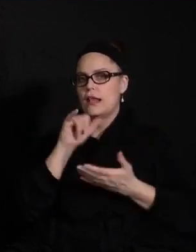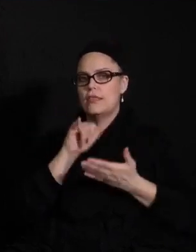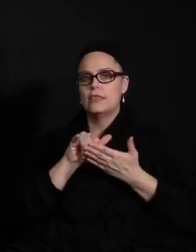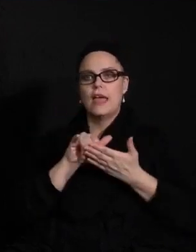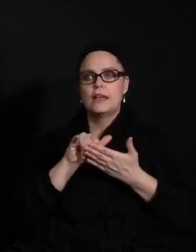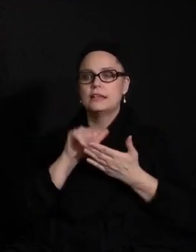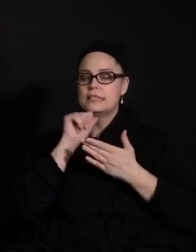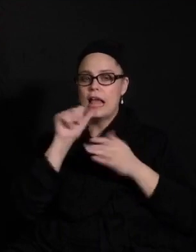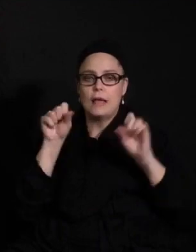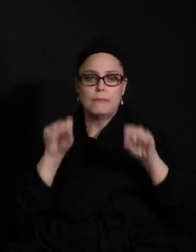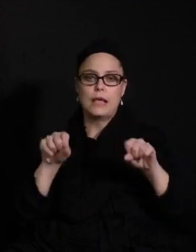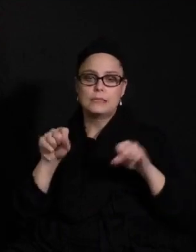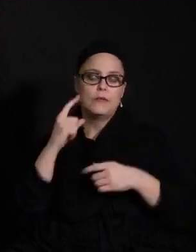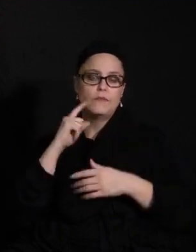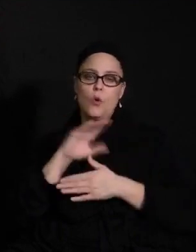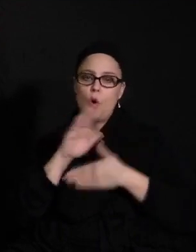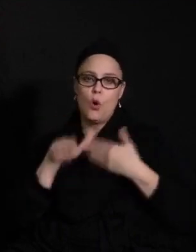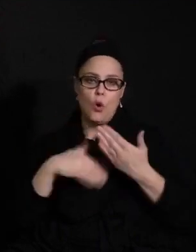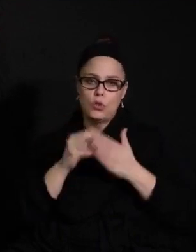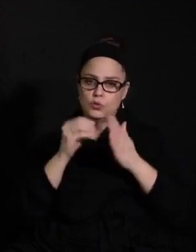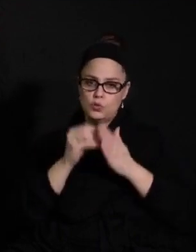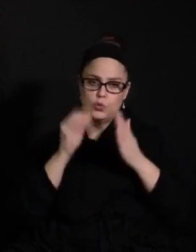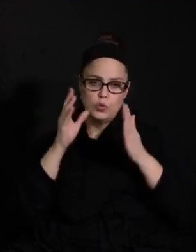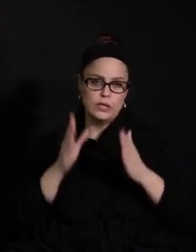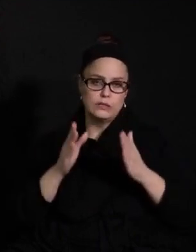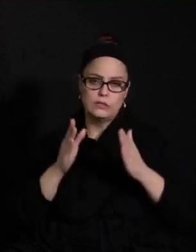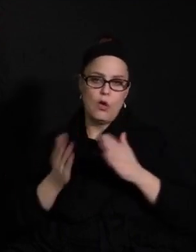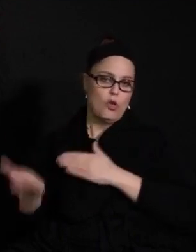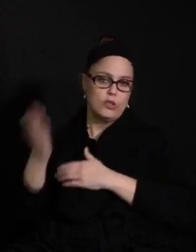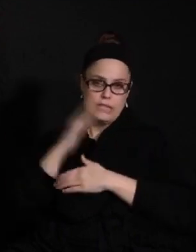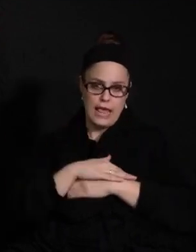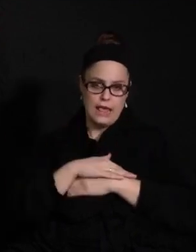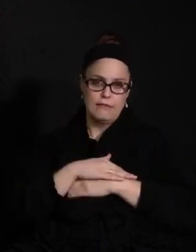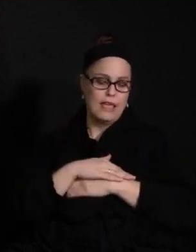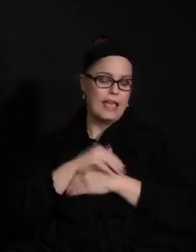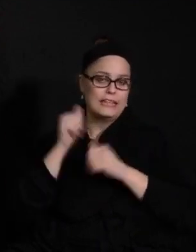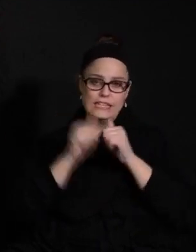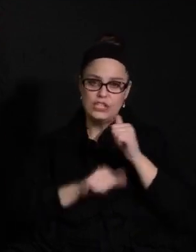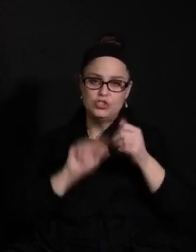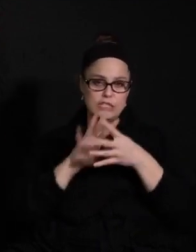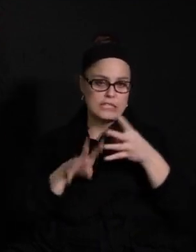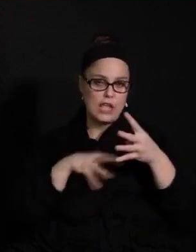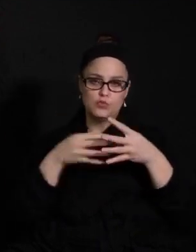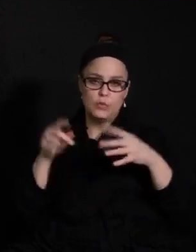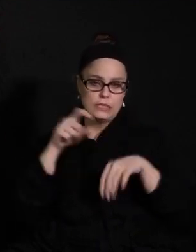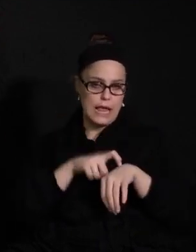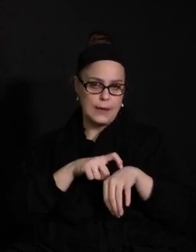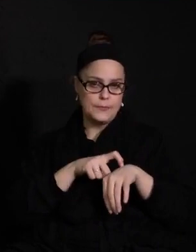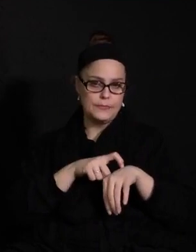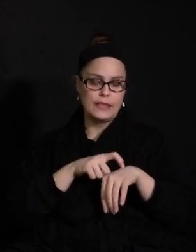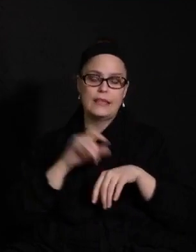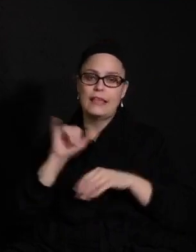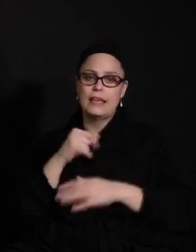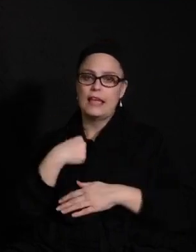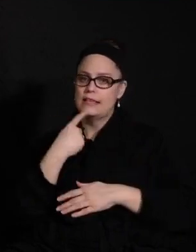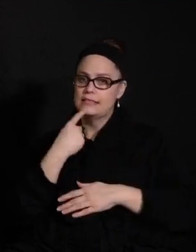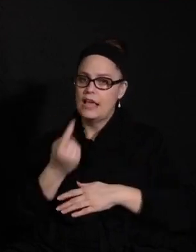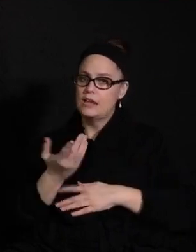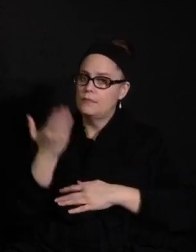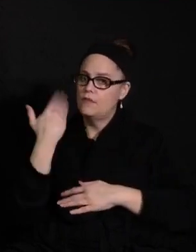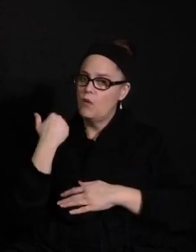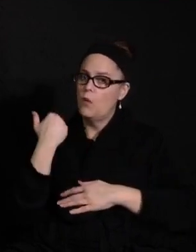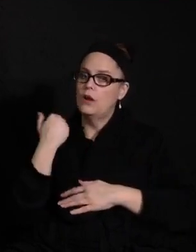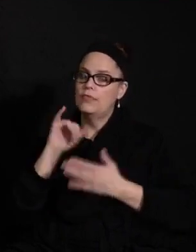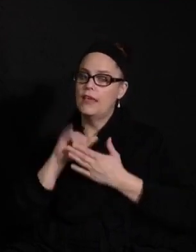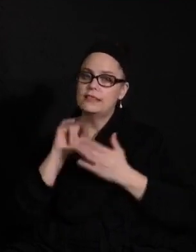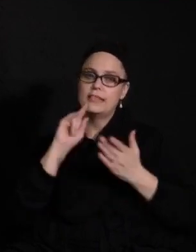possible for all students to be there throughout the day at every scheduled time. And as I mentioned earlier, the expectation for all